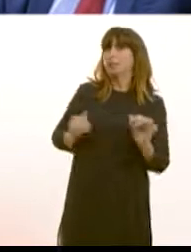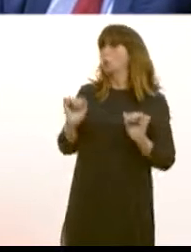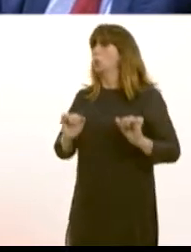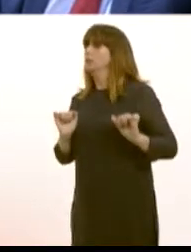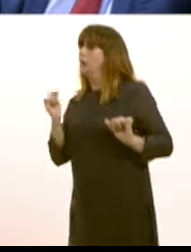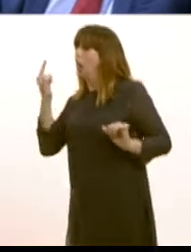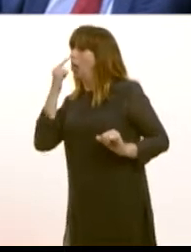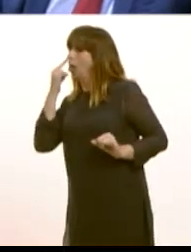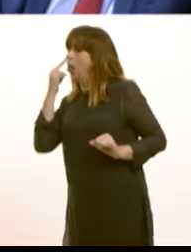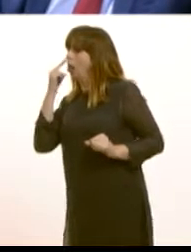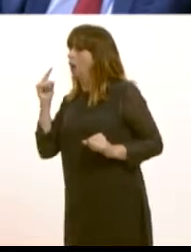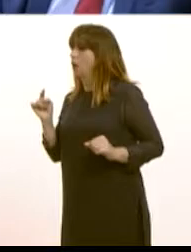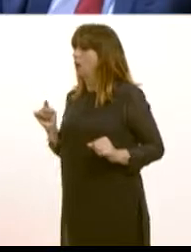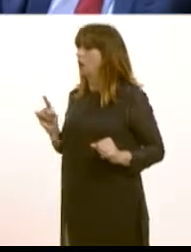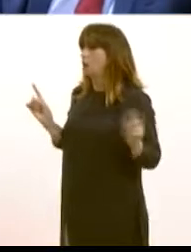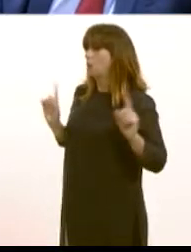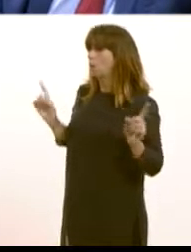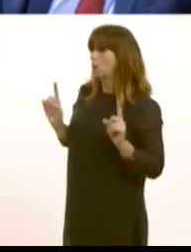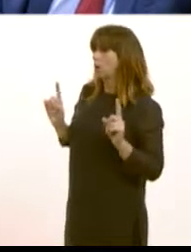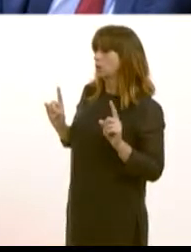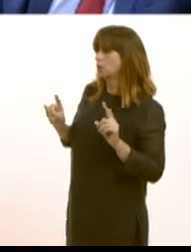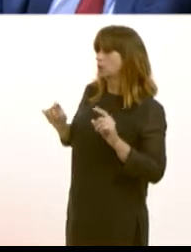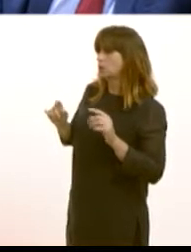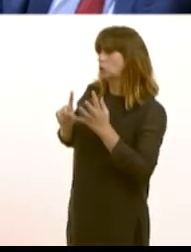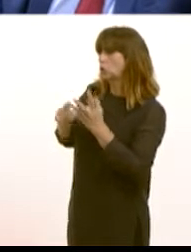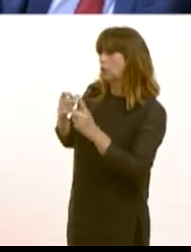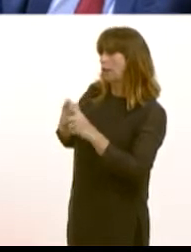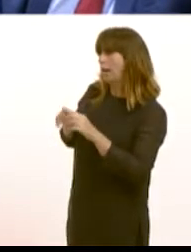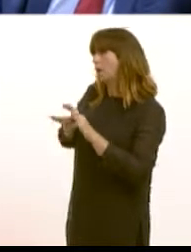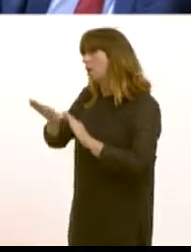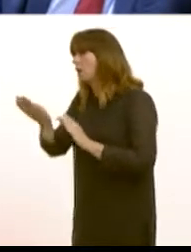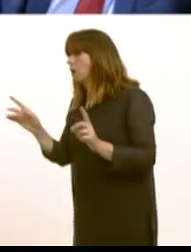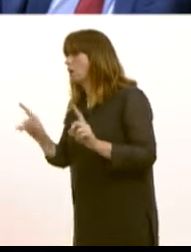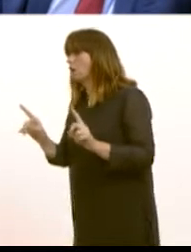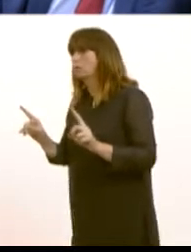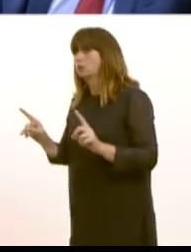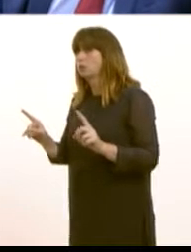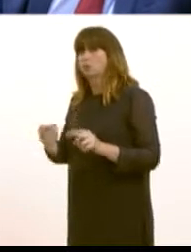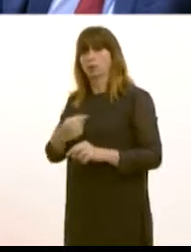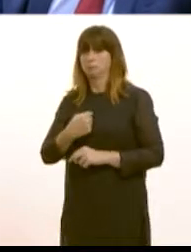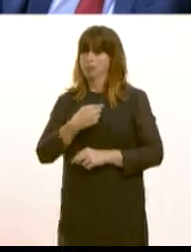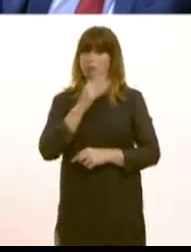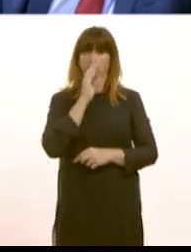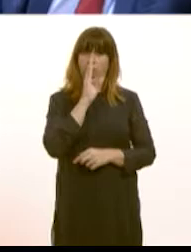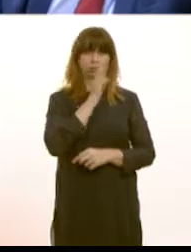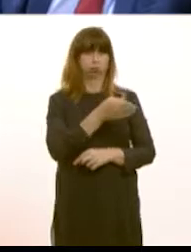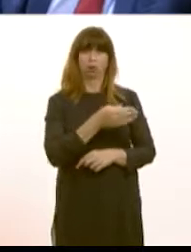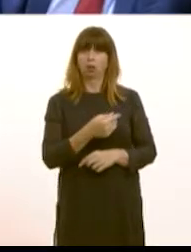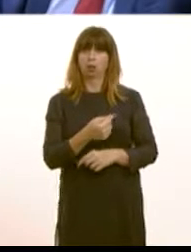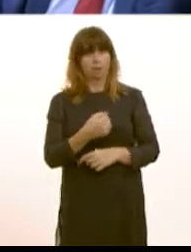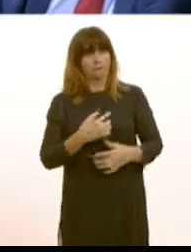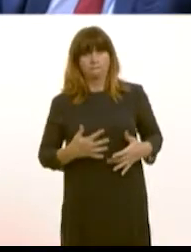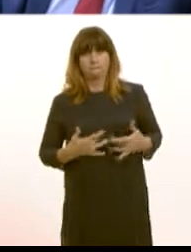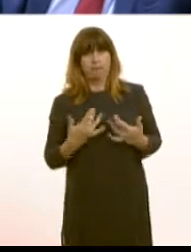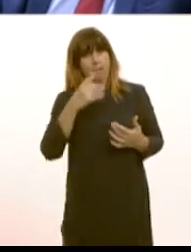what happens with regard to what the UK does I'll be straight with him I think if we manage